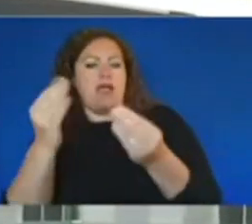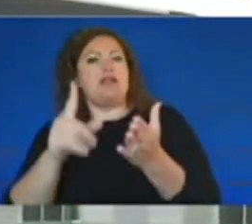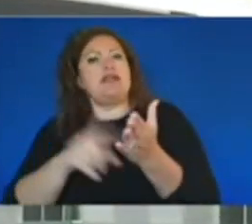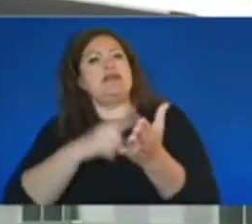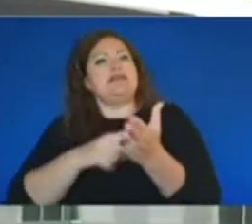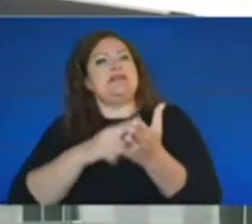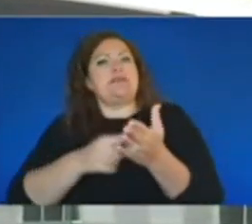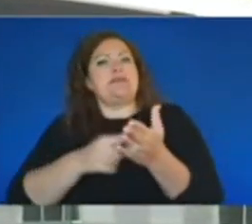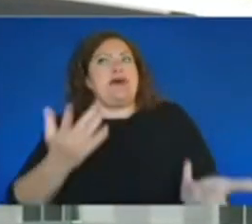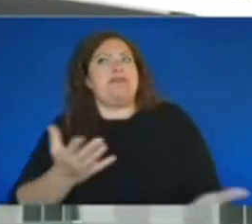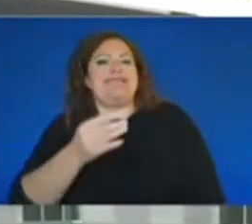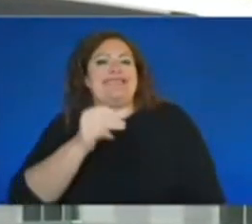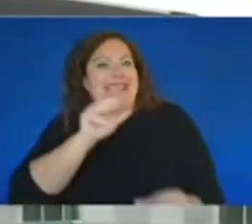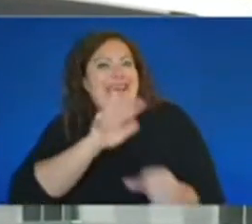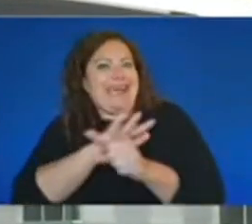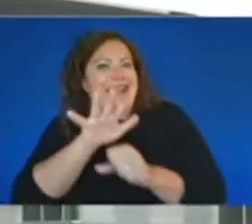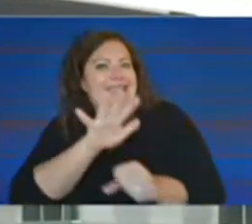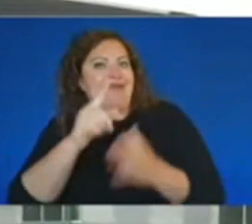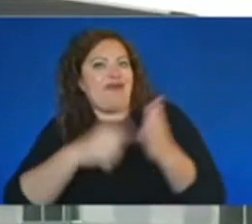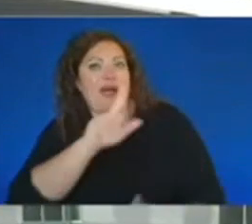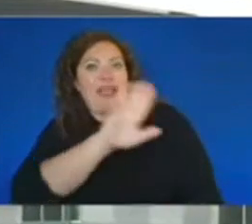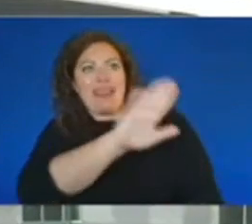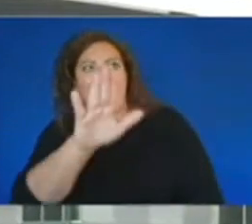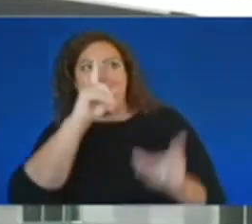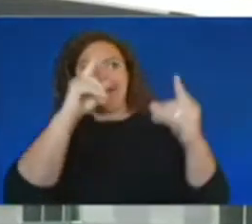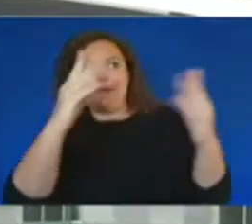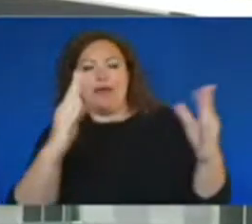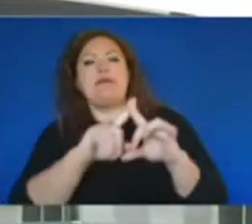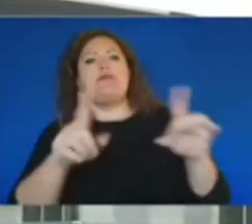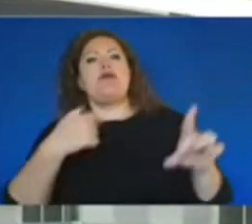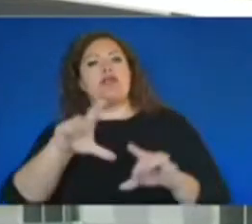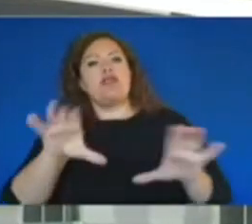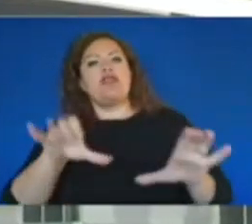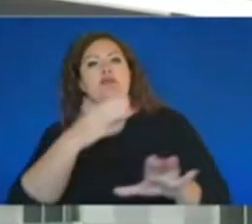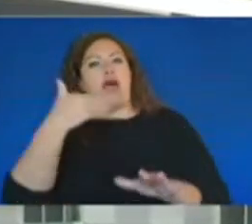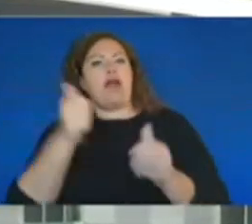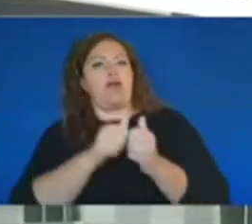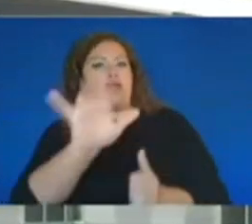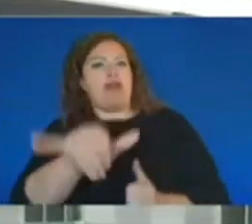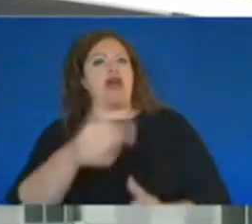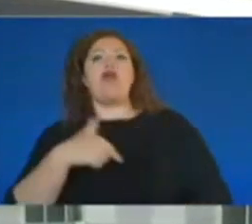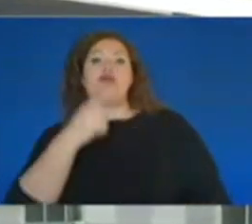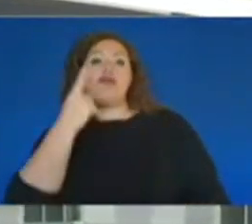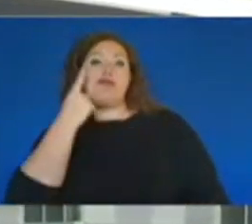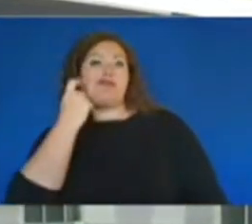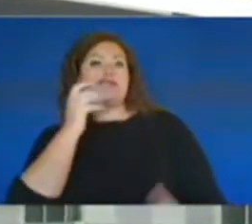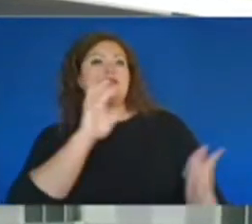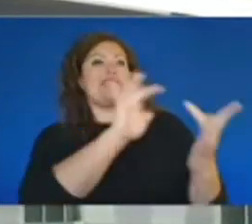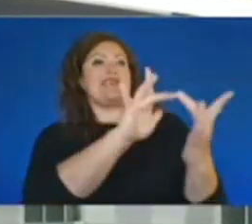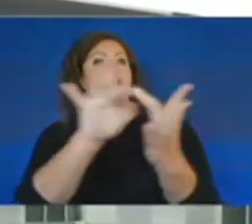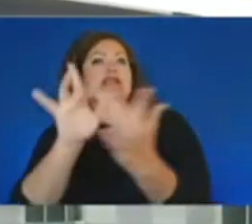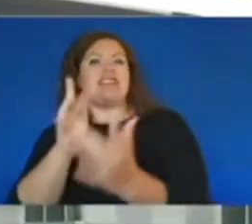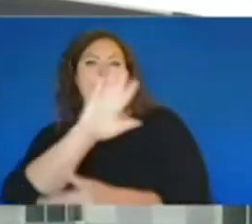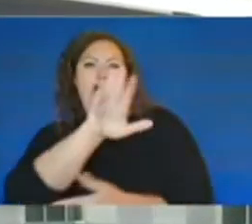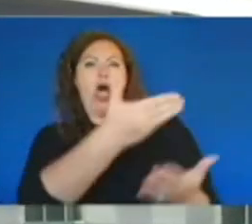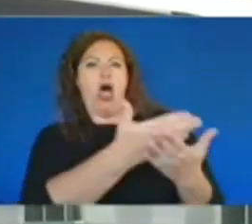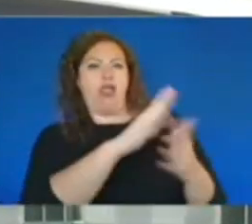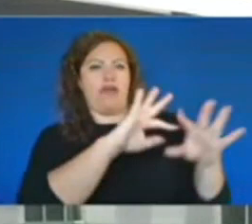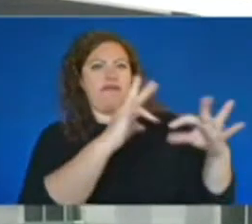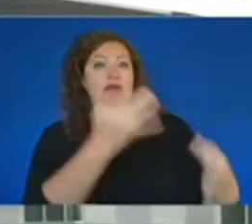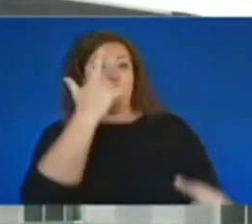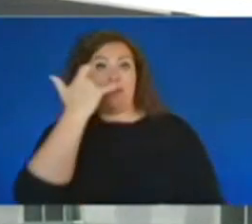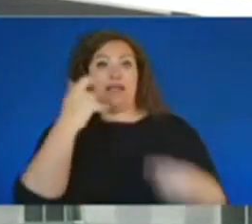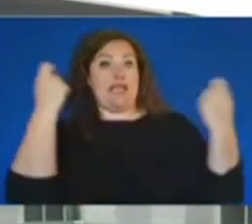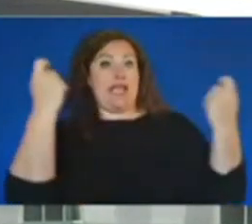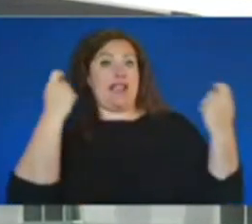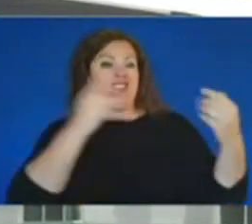expectation, we need to do better, and we'll work on that. So, we've reached out to everyone I recently because of the anniversary coming up, and we'll continue to do